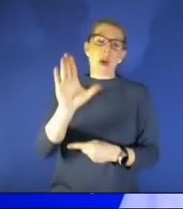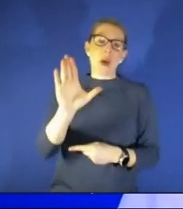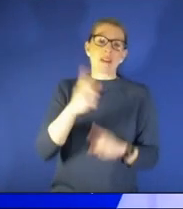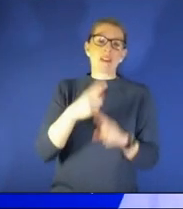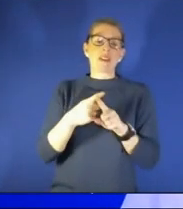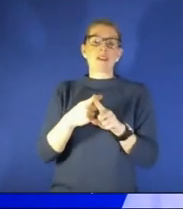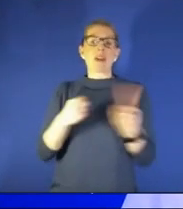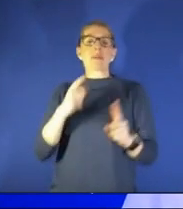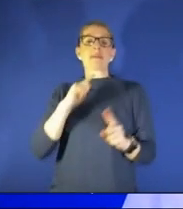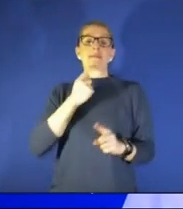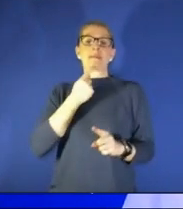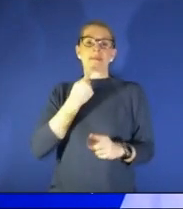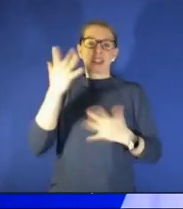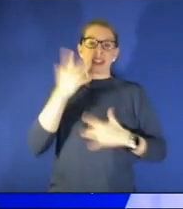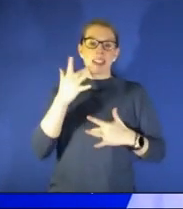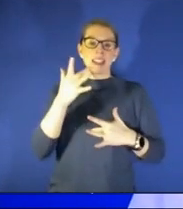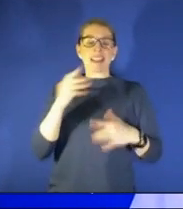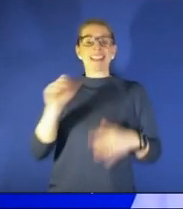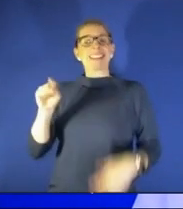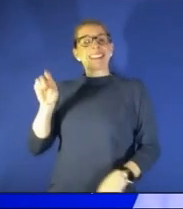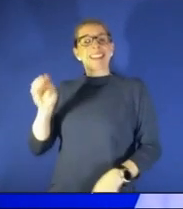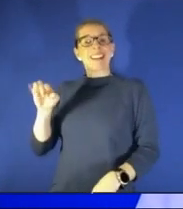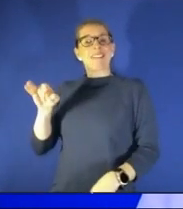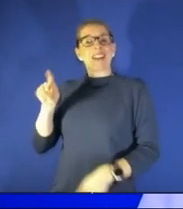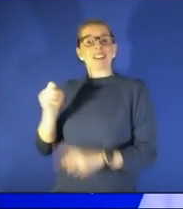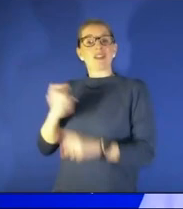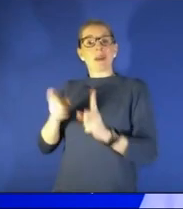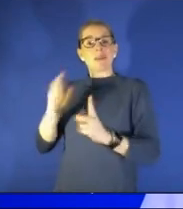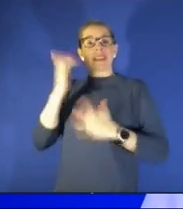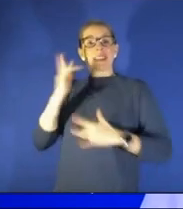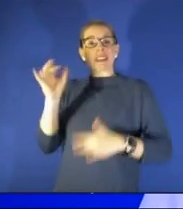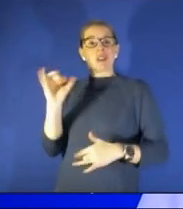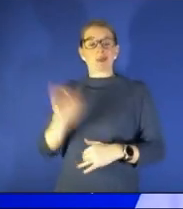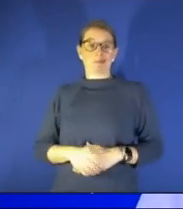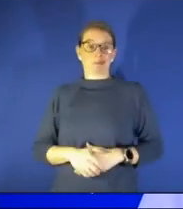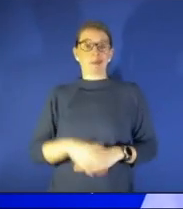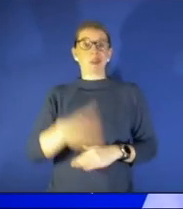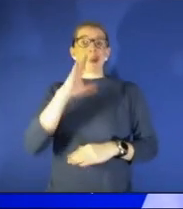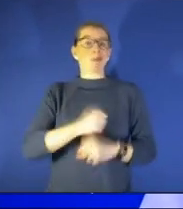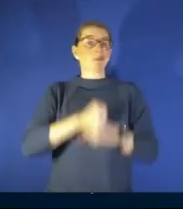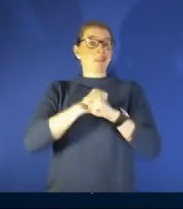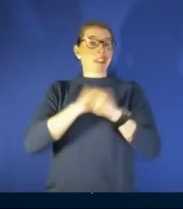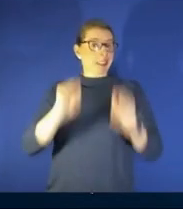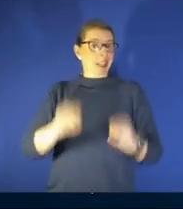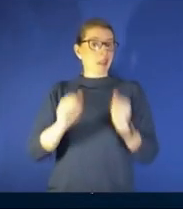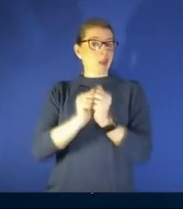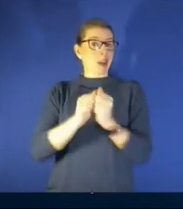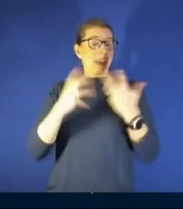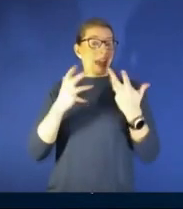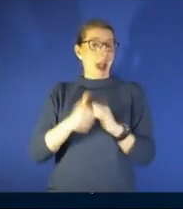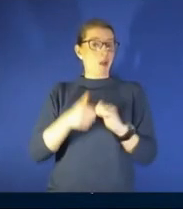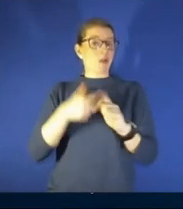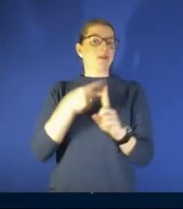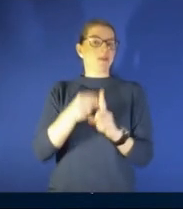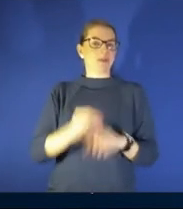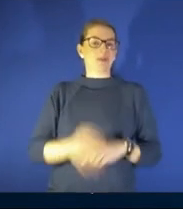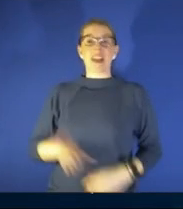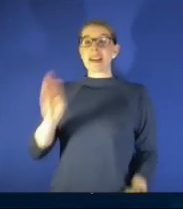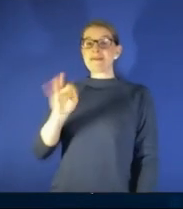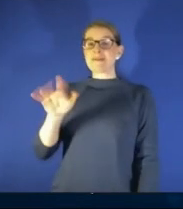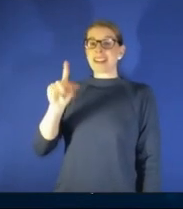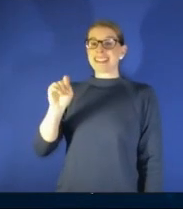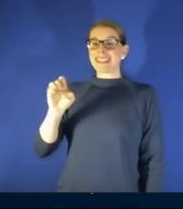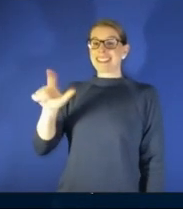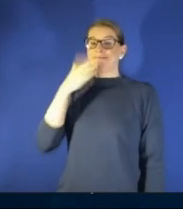side effects of those diseases which we know can be readily prevented with those vaccines bill till thank you so much for being with us today and just